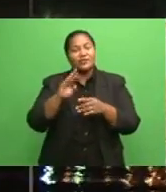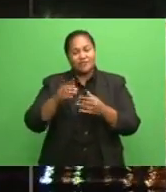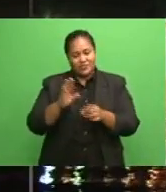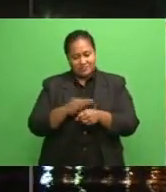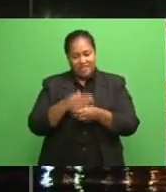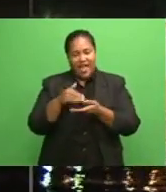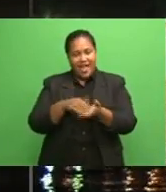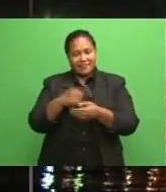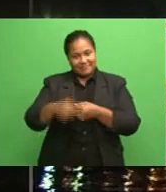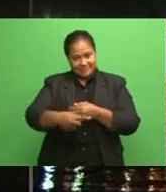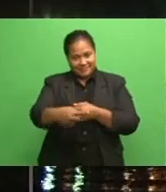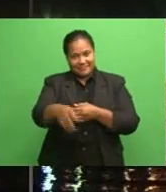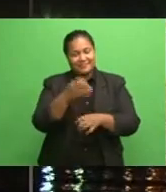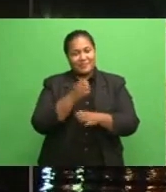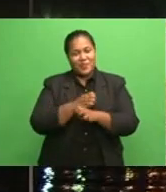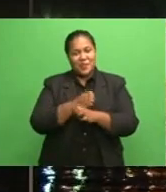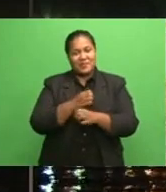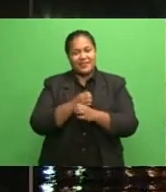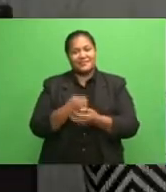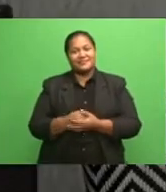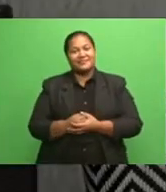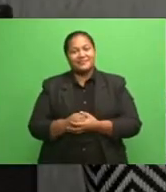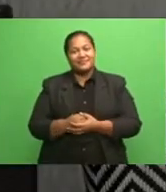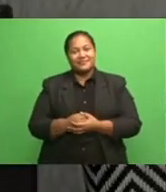Sonia Ningboiler reports.